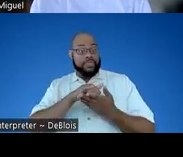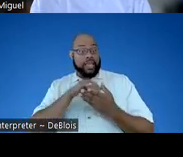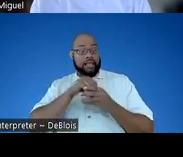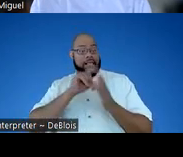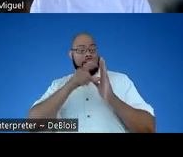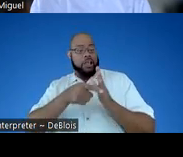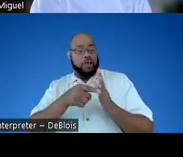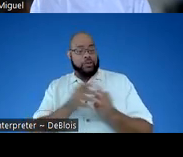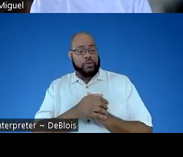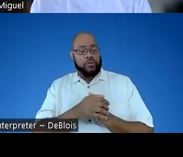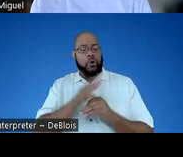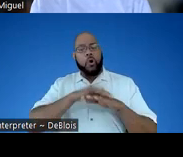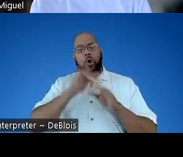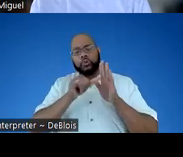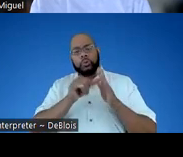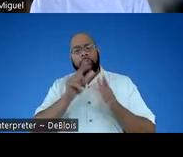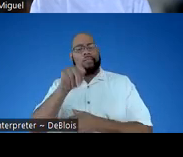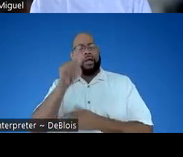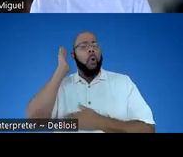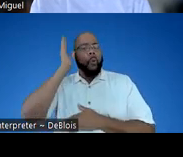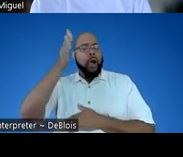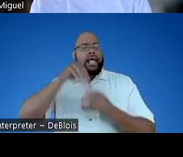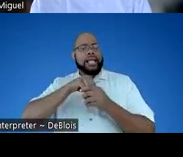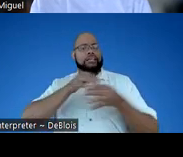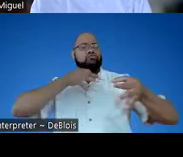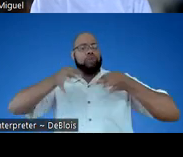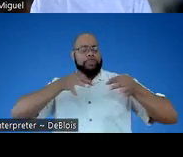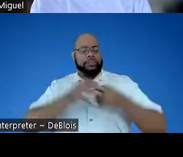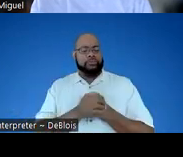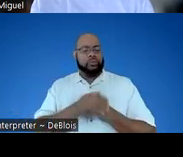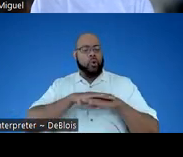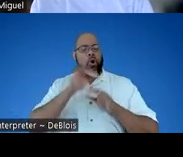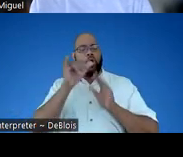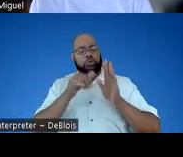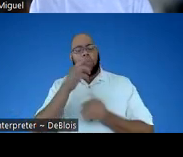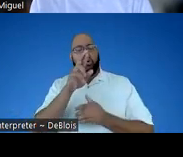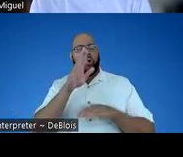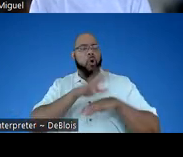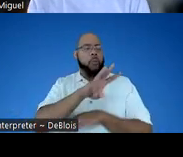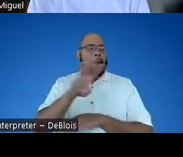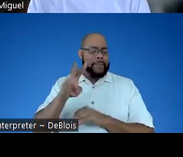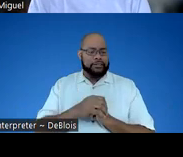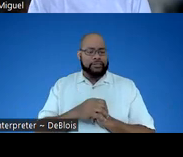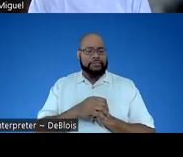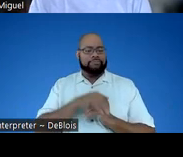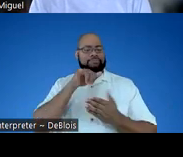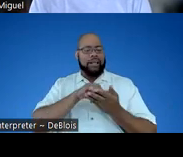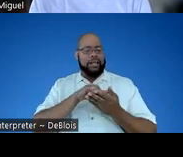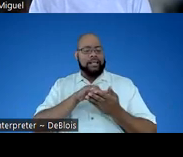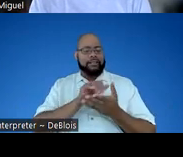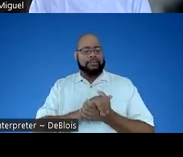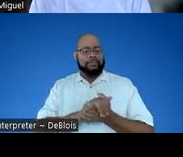a later date, like on YouTube and such, the links will be in the descriptions on the YouTube or on the web page that is the